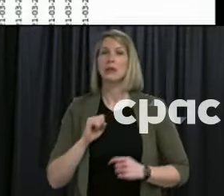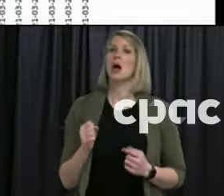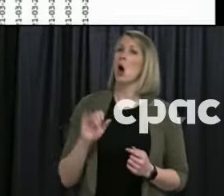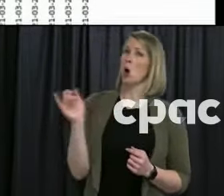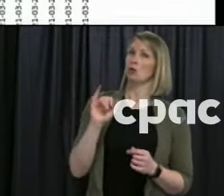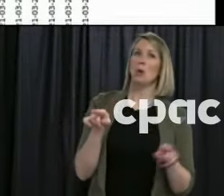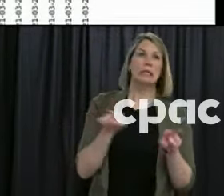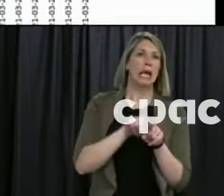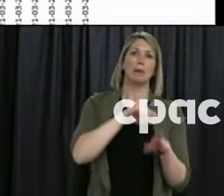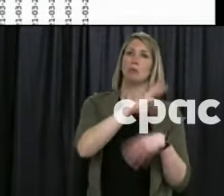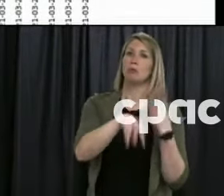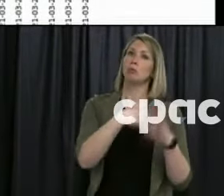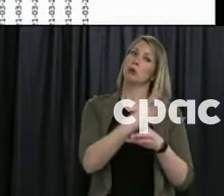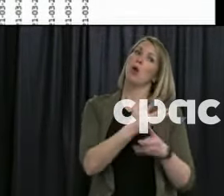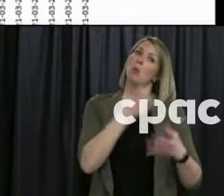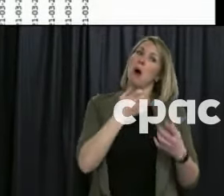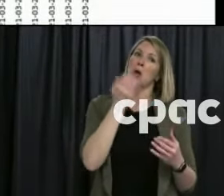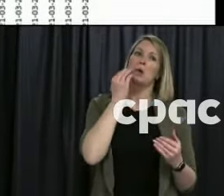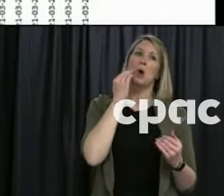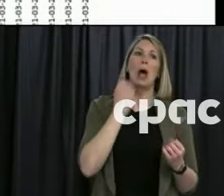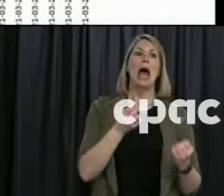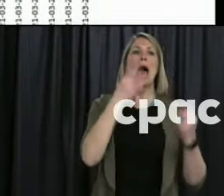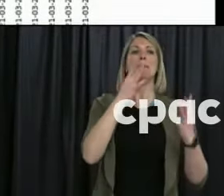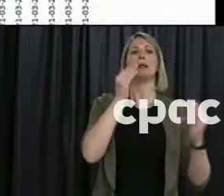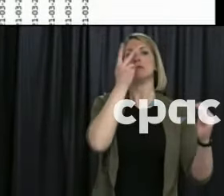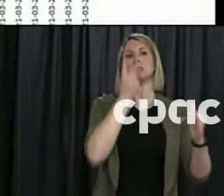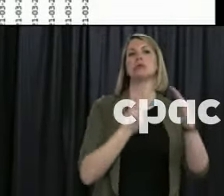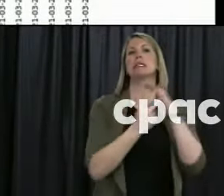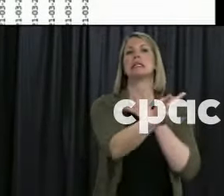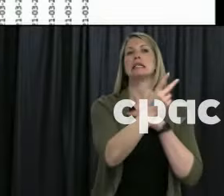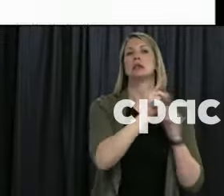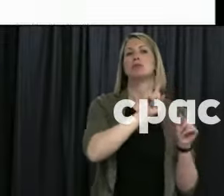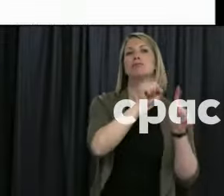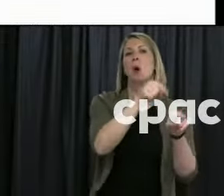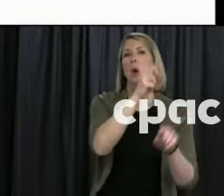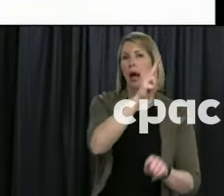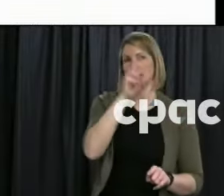predict what the healthcare needs are going to be using our analytics.